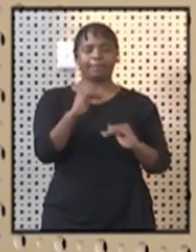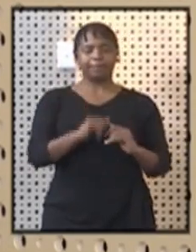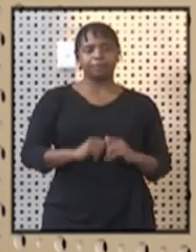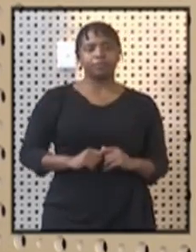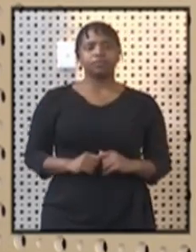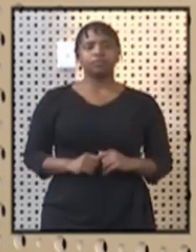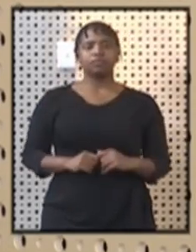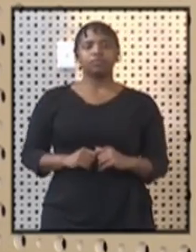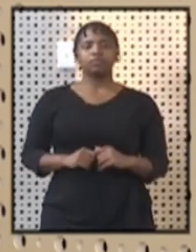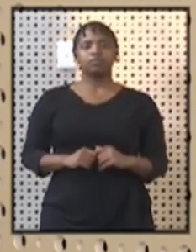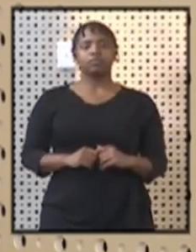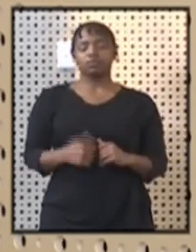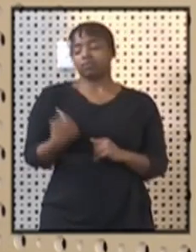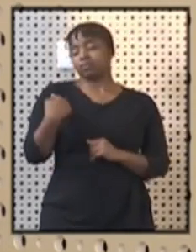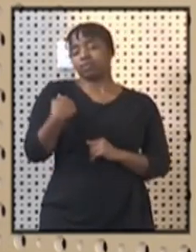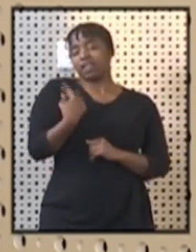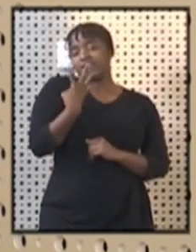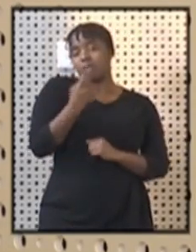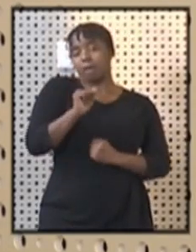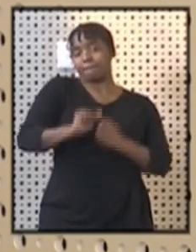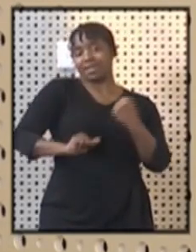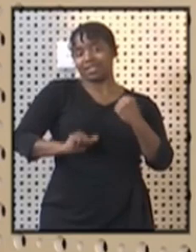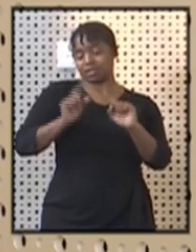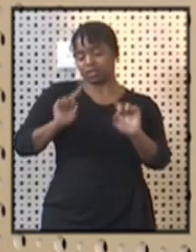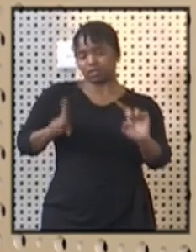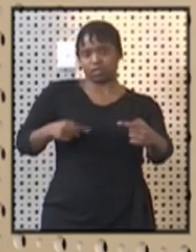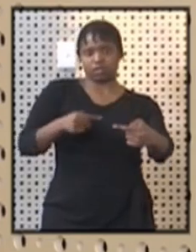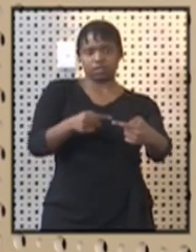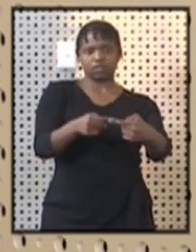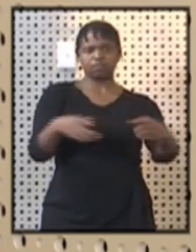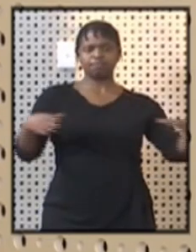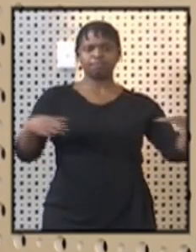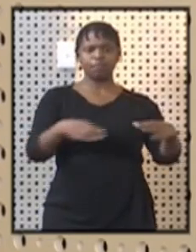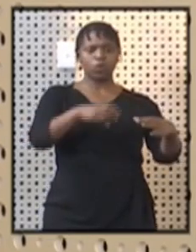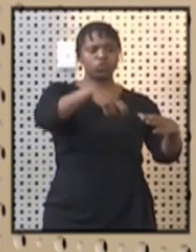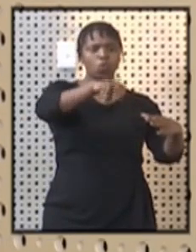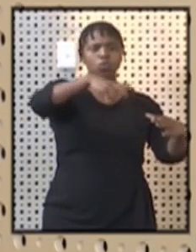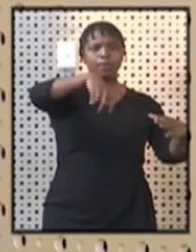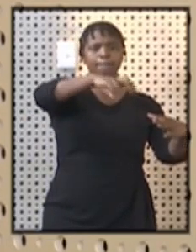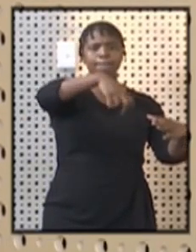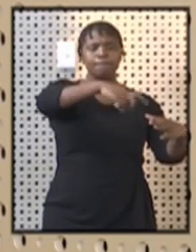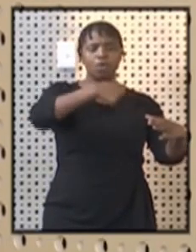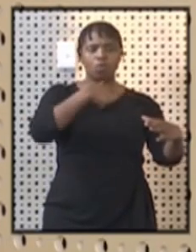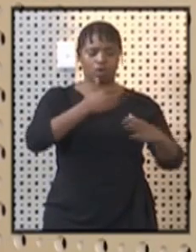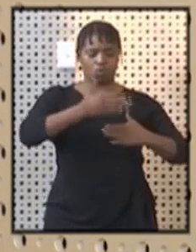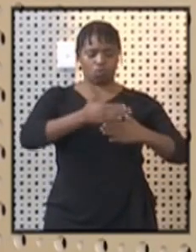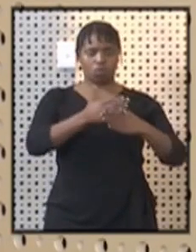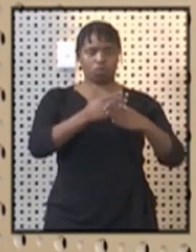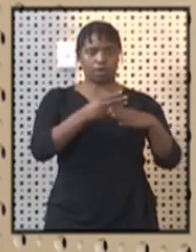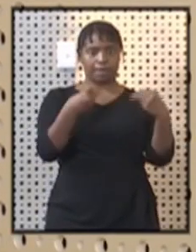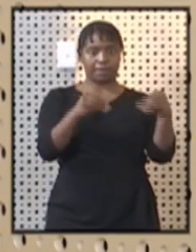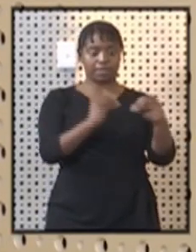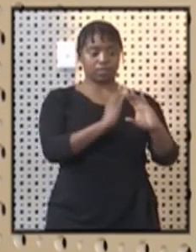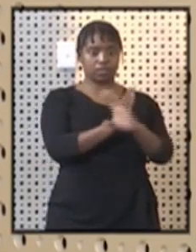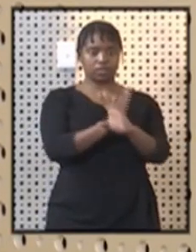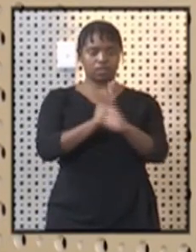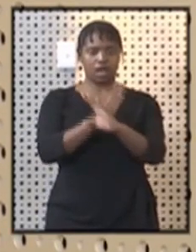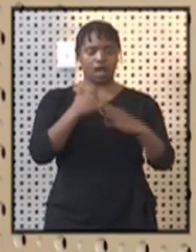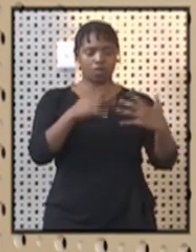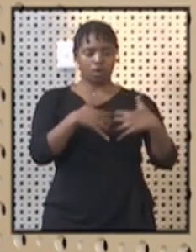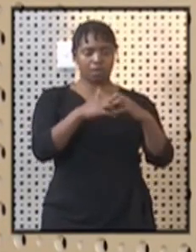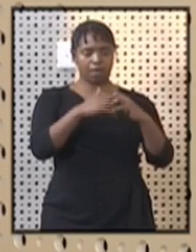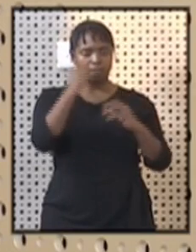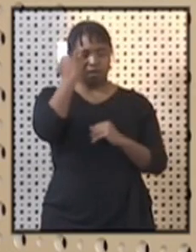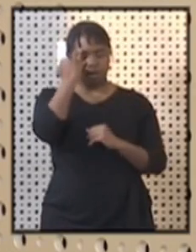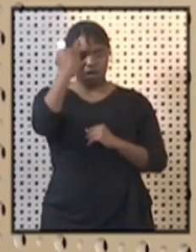Over the last four months, we've had to work hard in partnership with the private sector to develop health and safety protocols